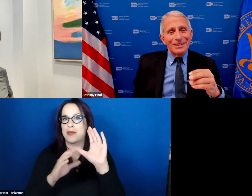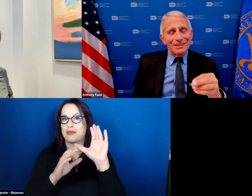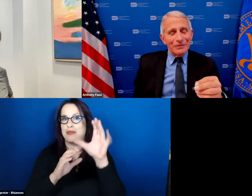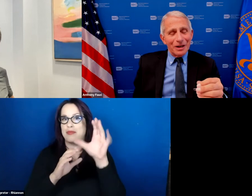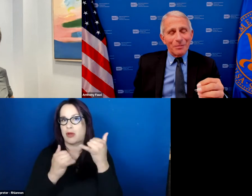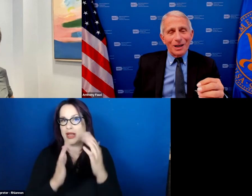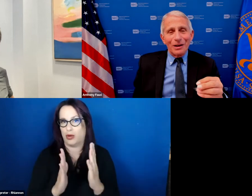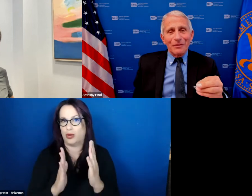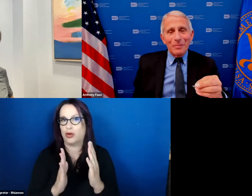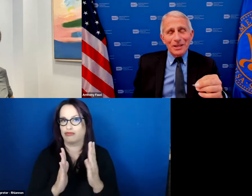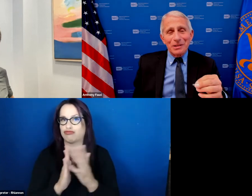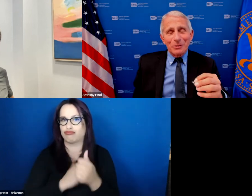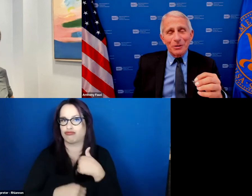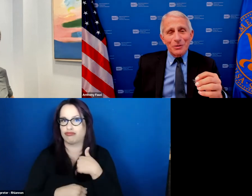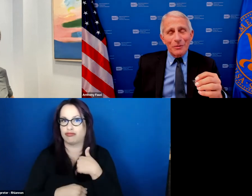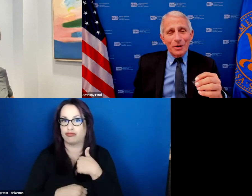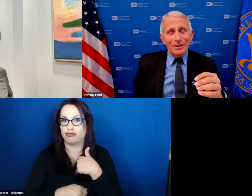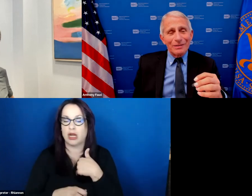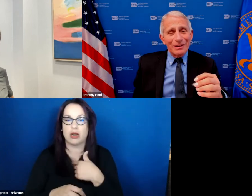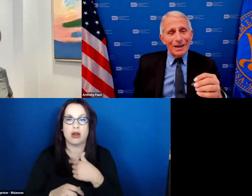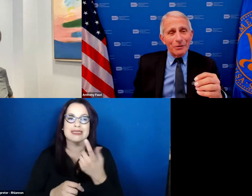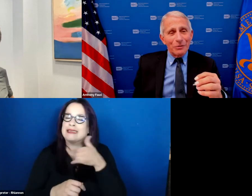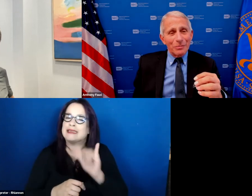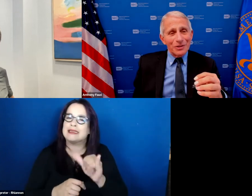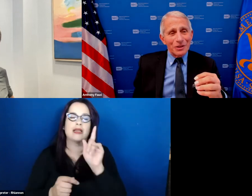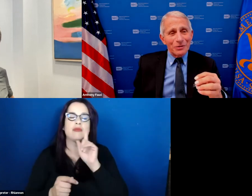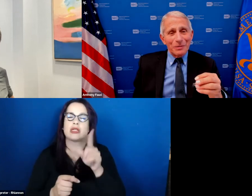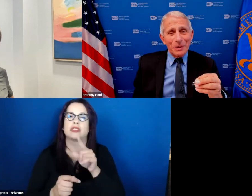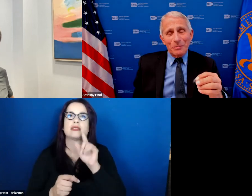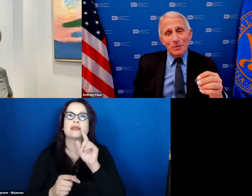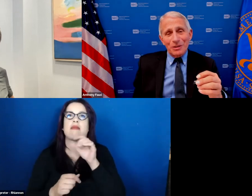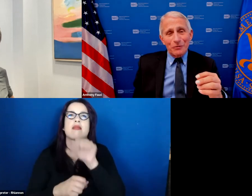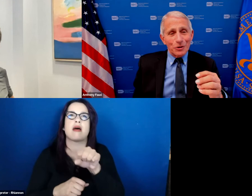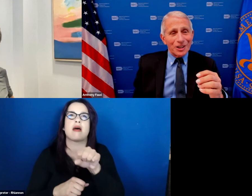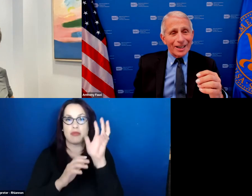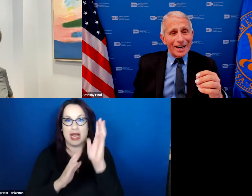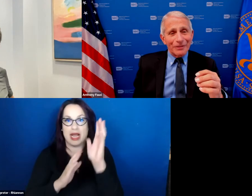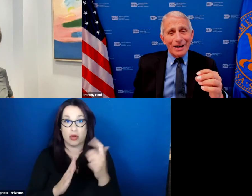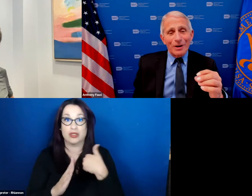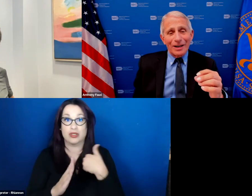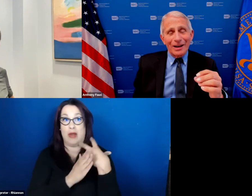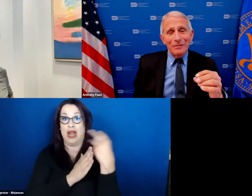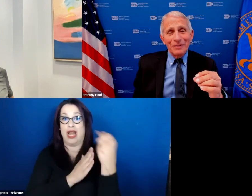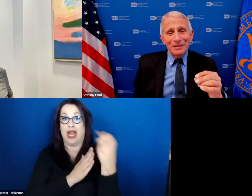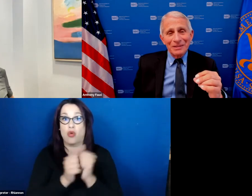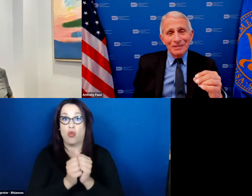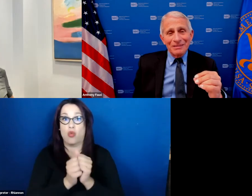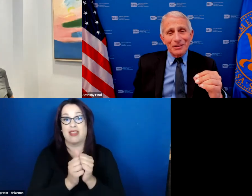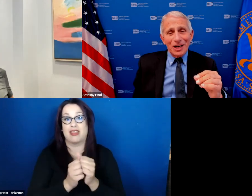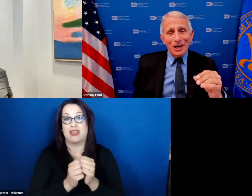given up my love of basketball so I went out with my security people which unfortunately I have to have right now